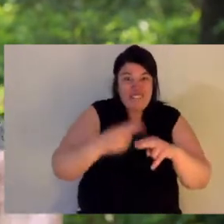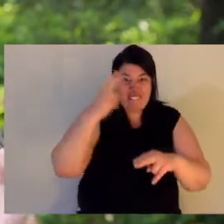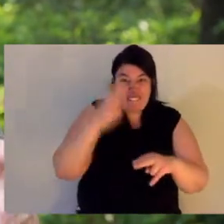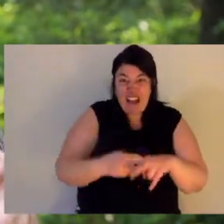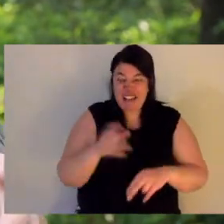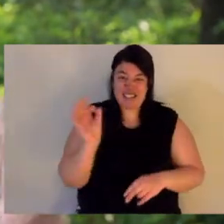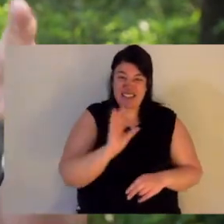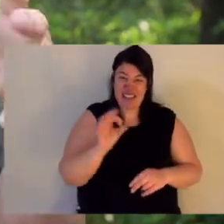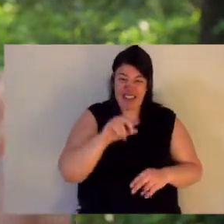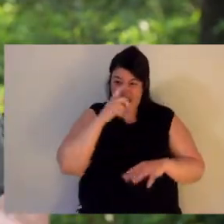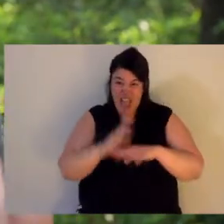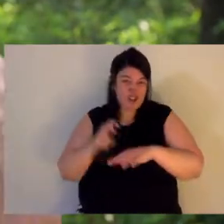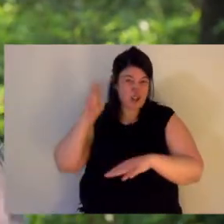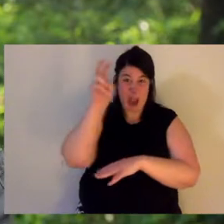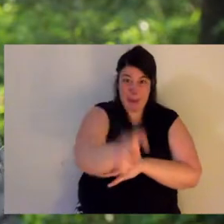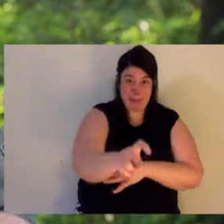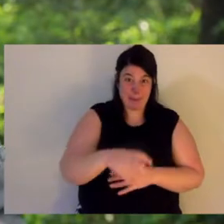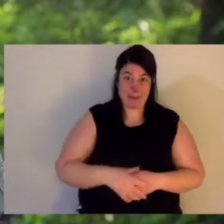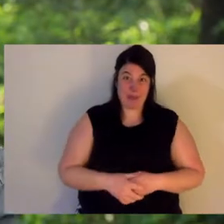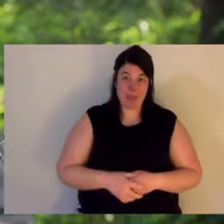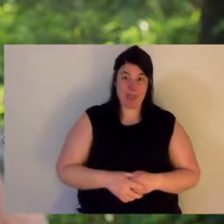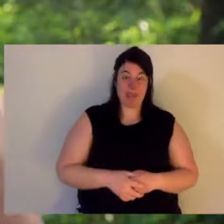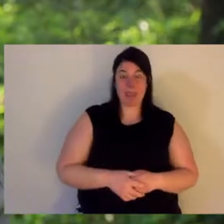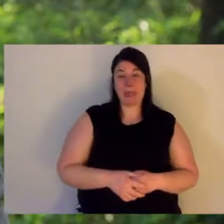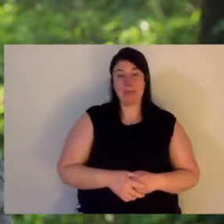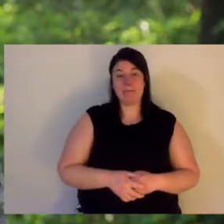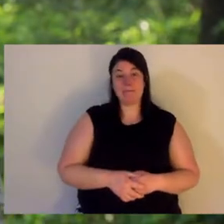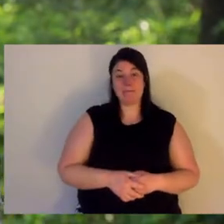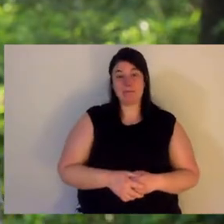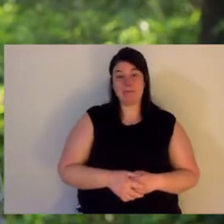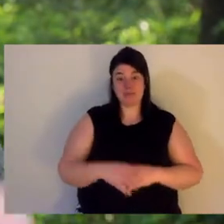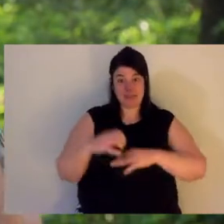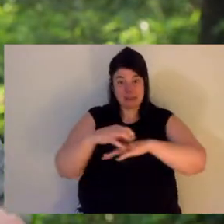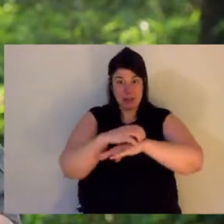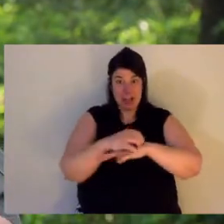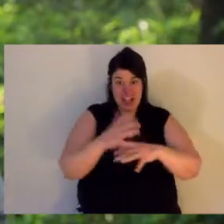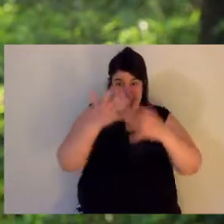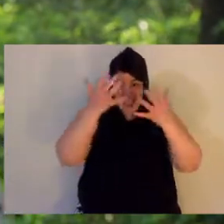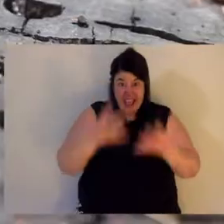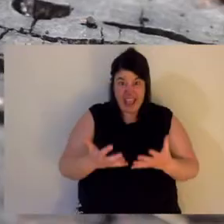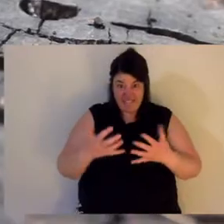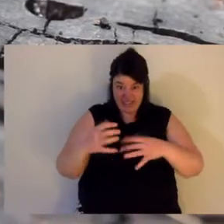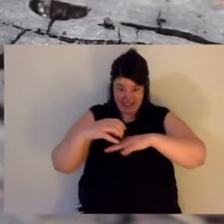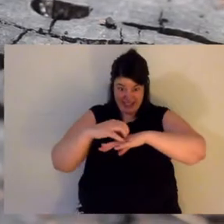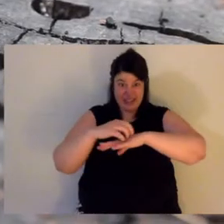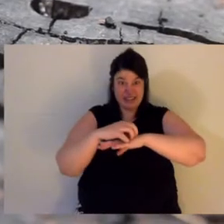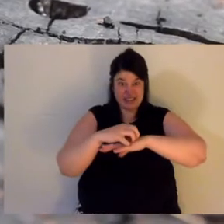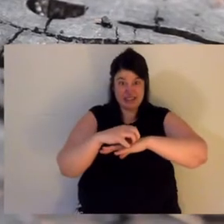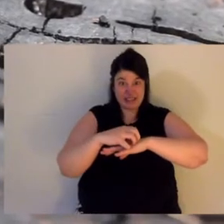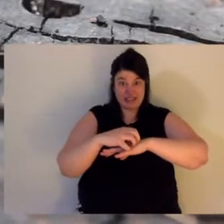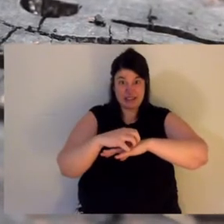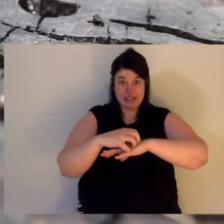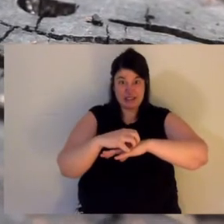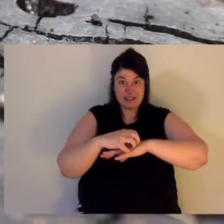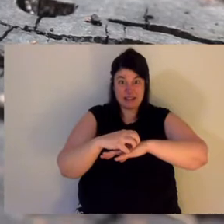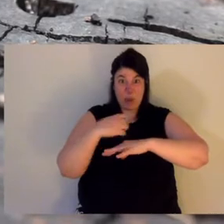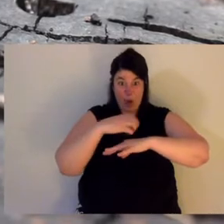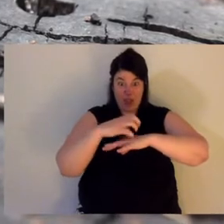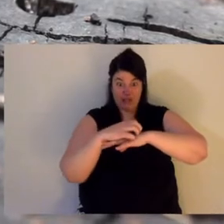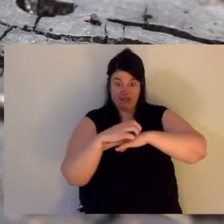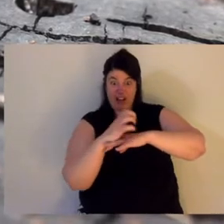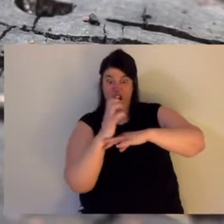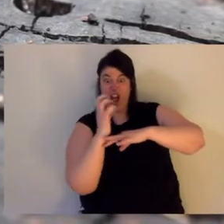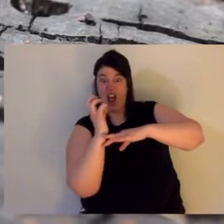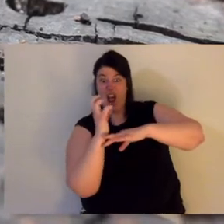spider itself. It's a heavy bodied spider. The reason they rear up and show us those really big